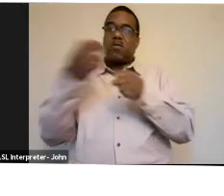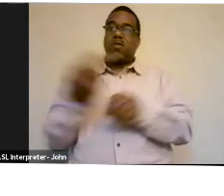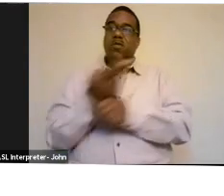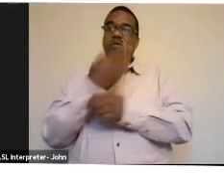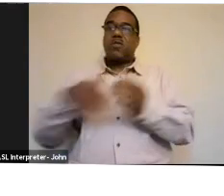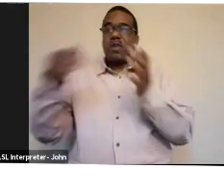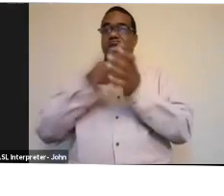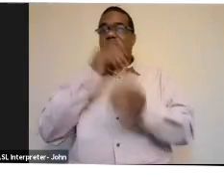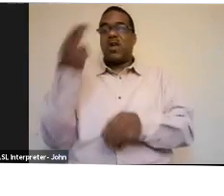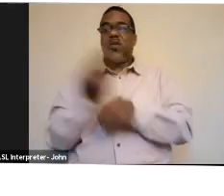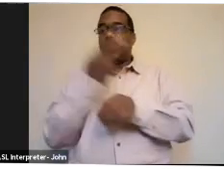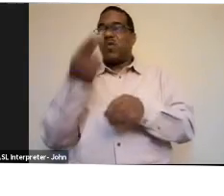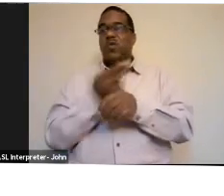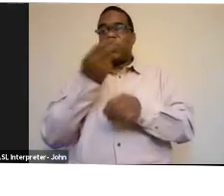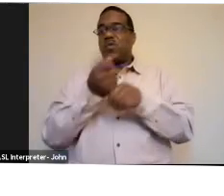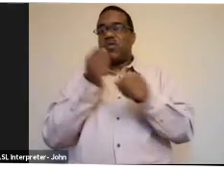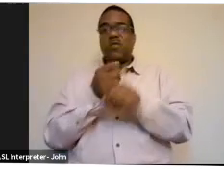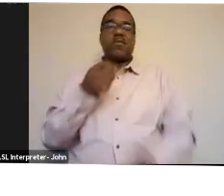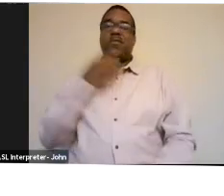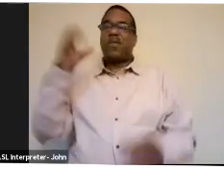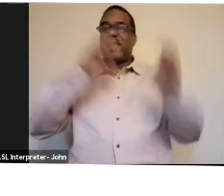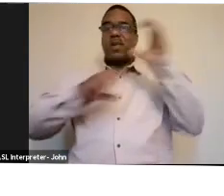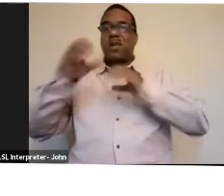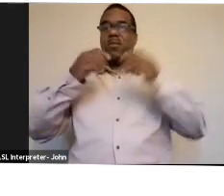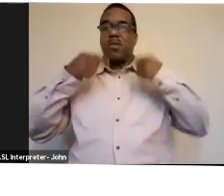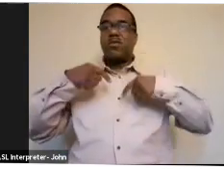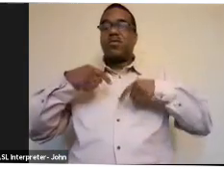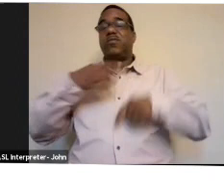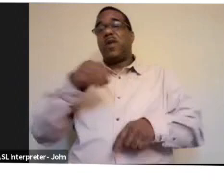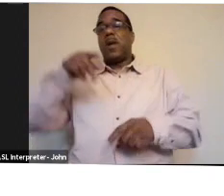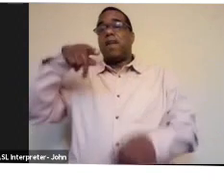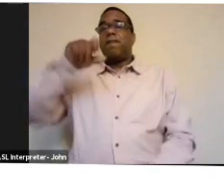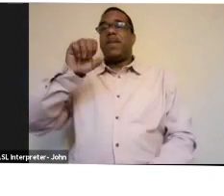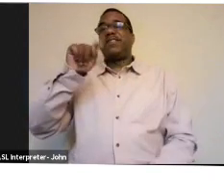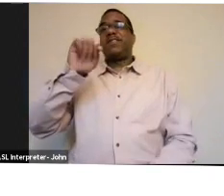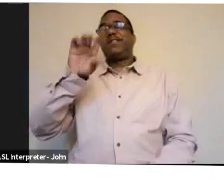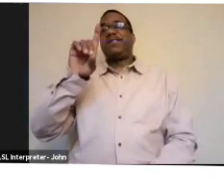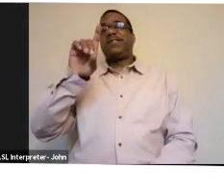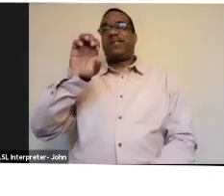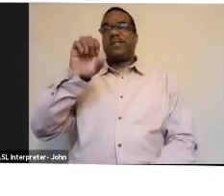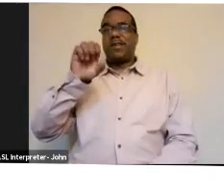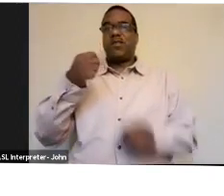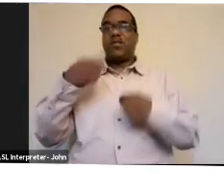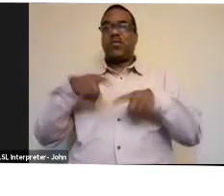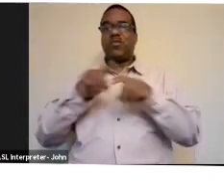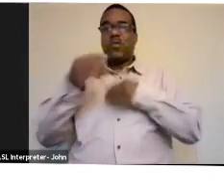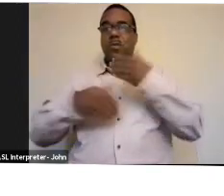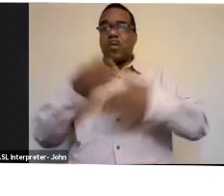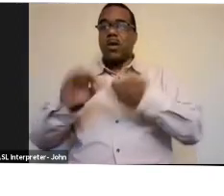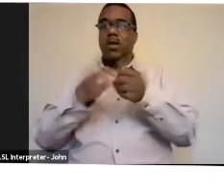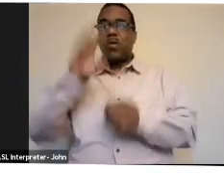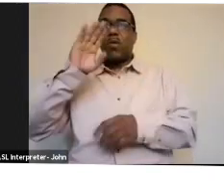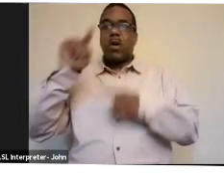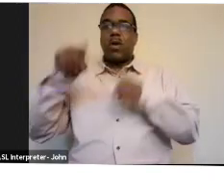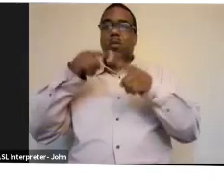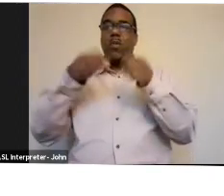pesticides or other chemicals in the process. So many pesticides and insecticides were created during the world wars to